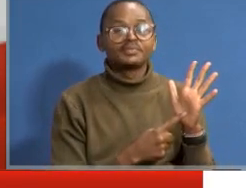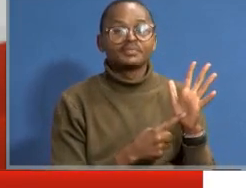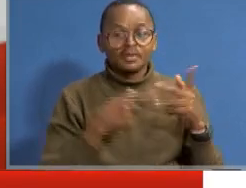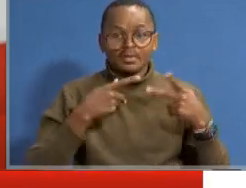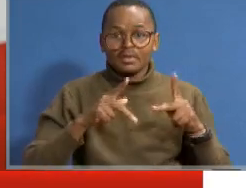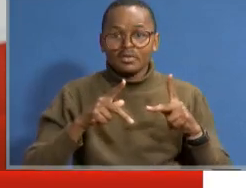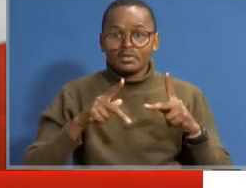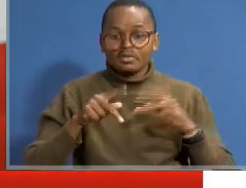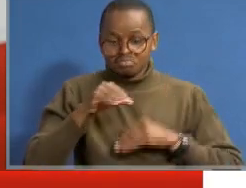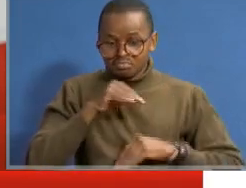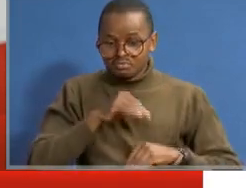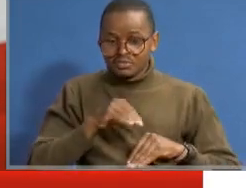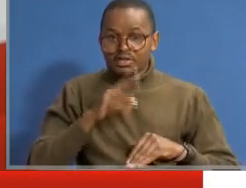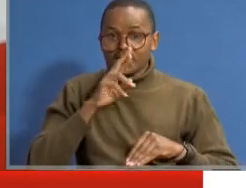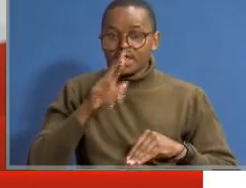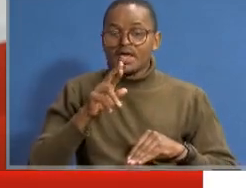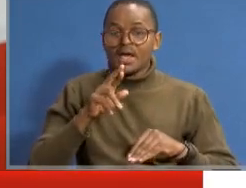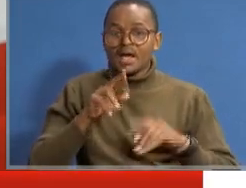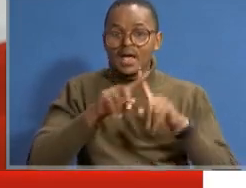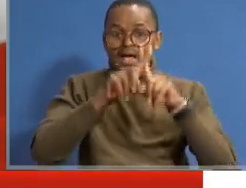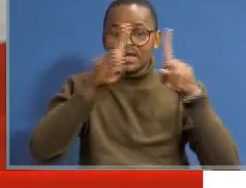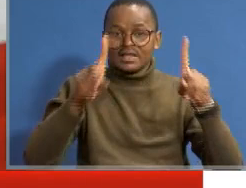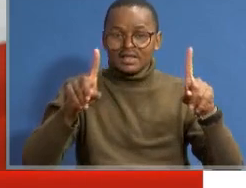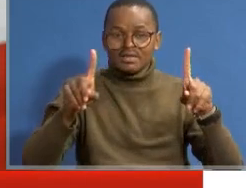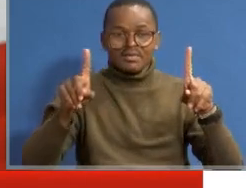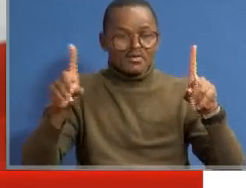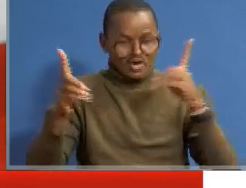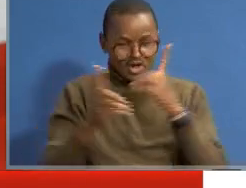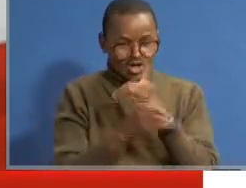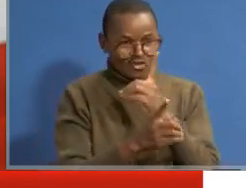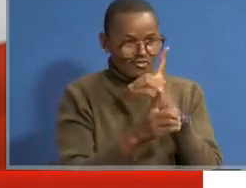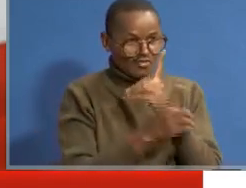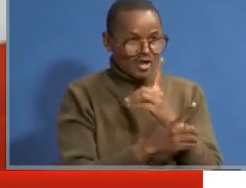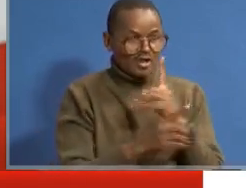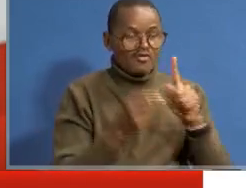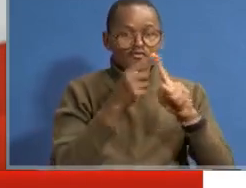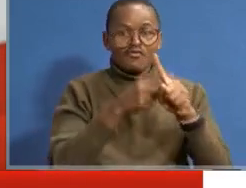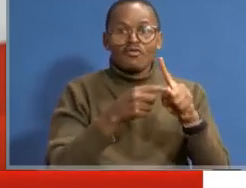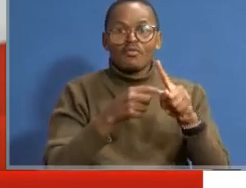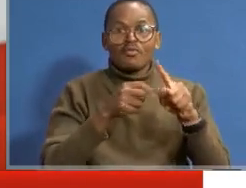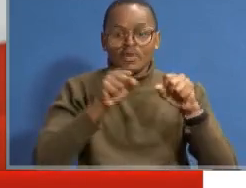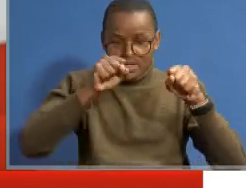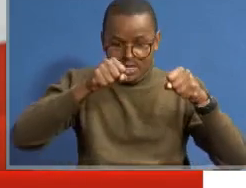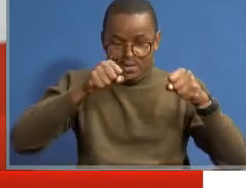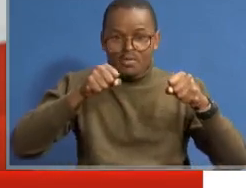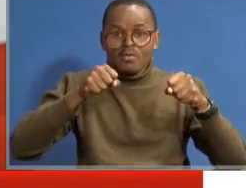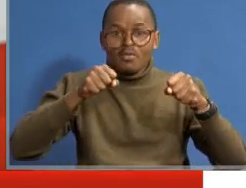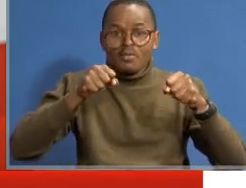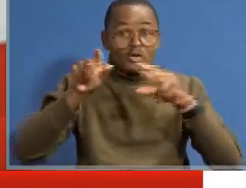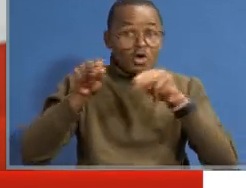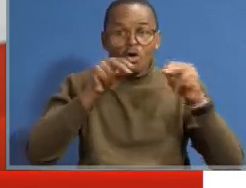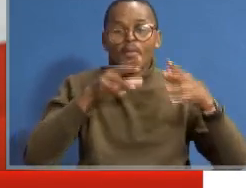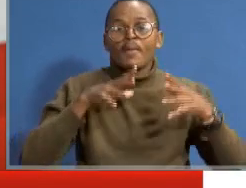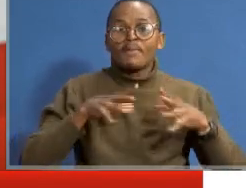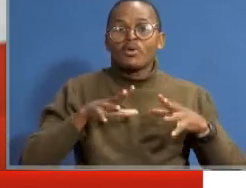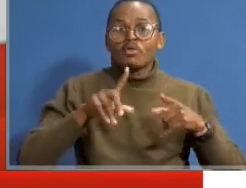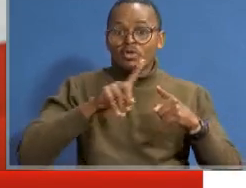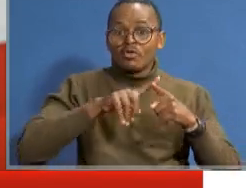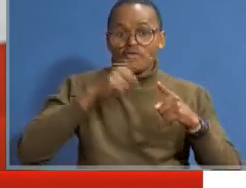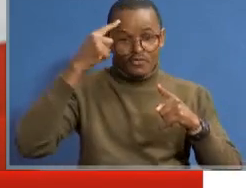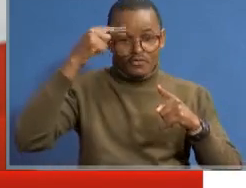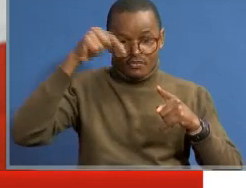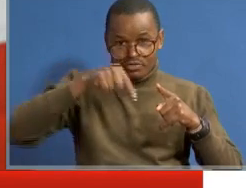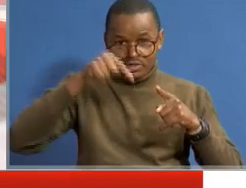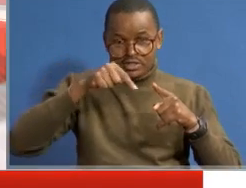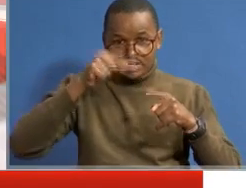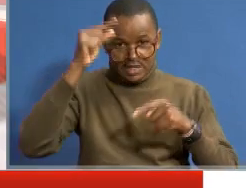persons with disability, their exam will be set. Totally different with the able bodies. Right. And that was a plus for